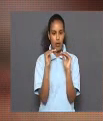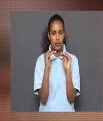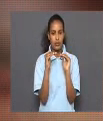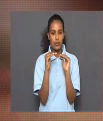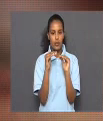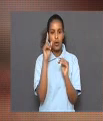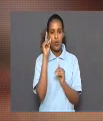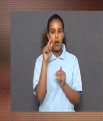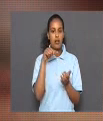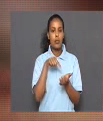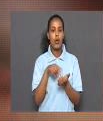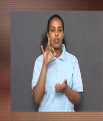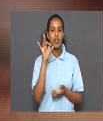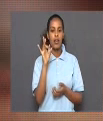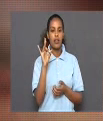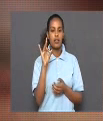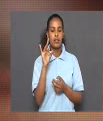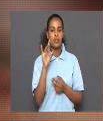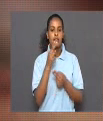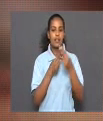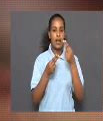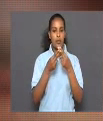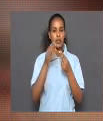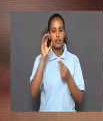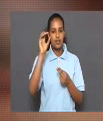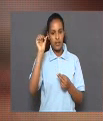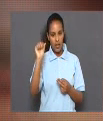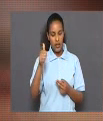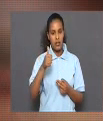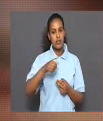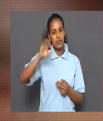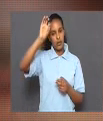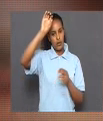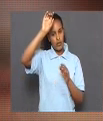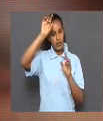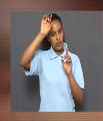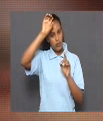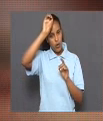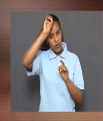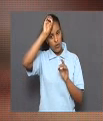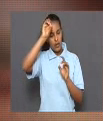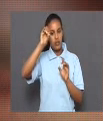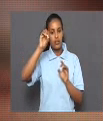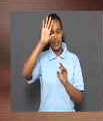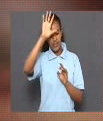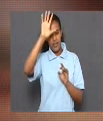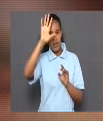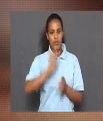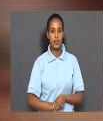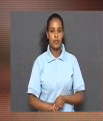equal to 1.8 times 10 to the power of negative 5.